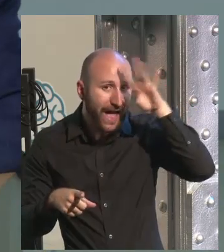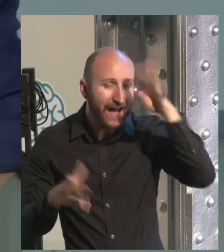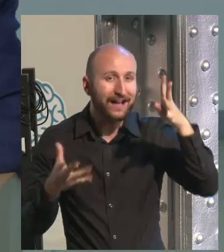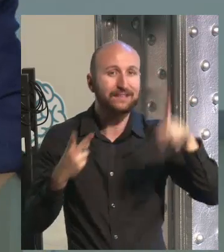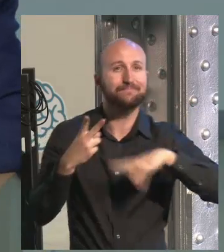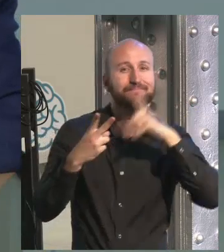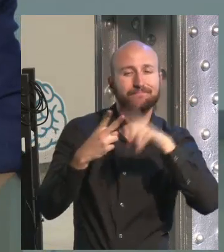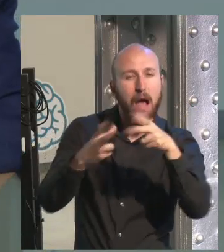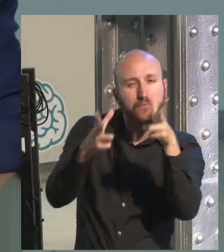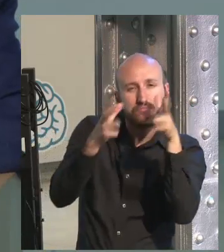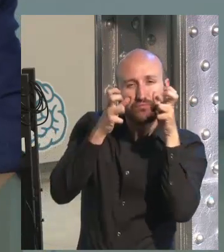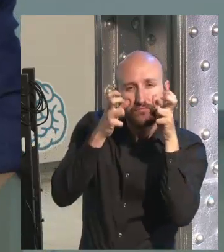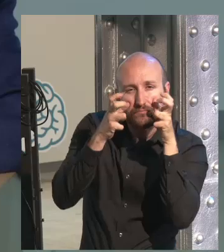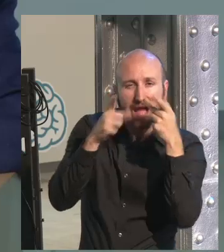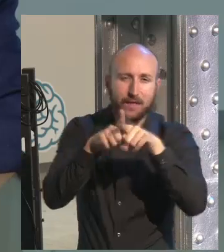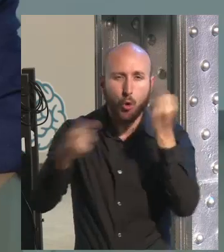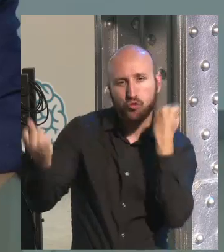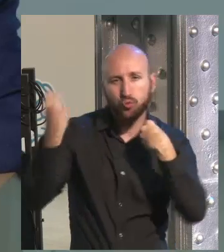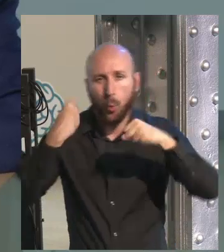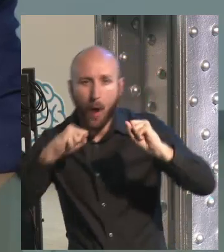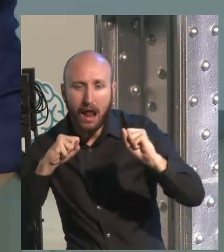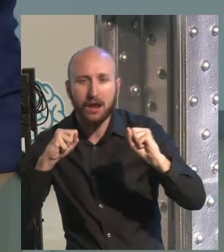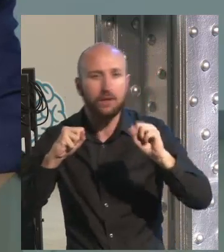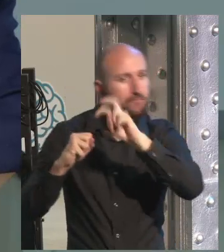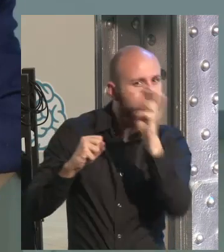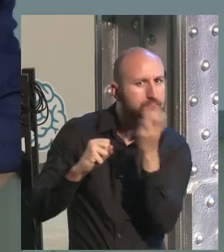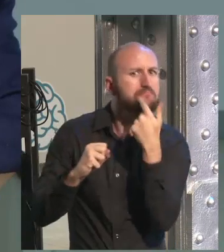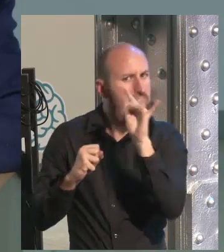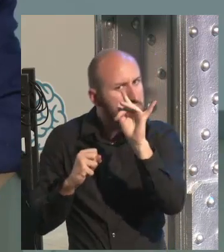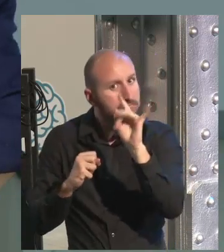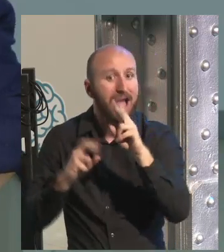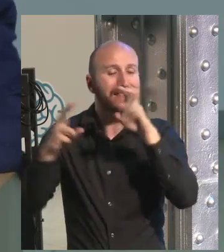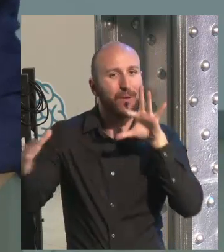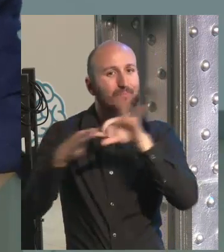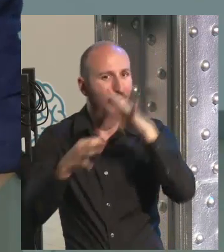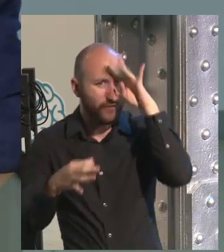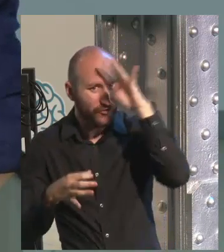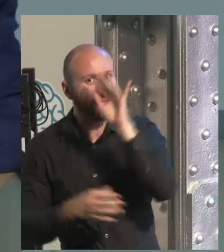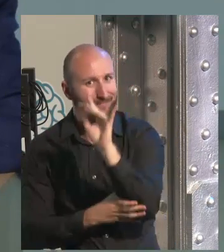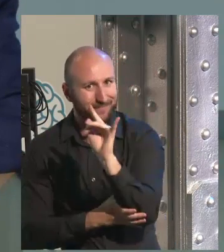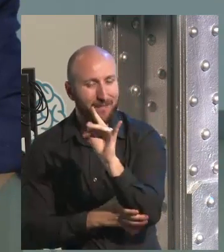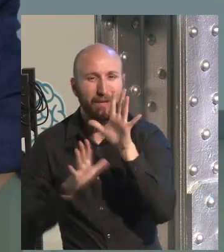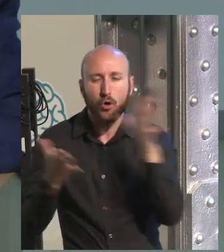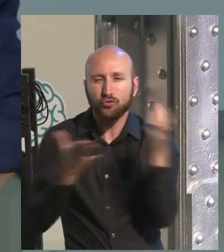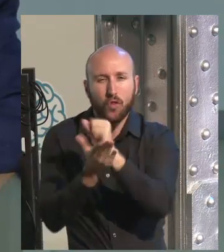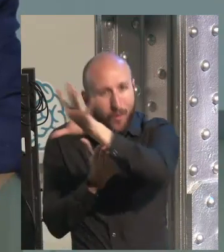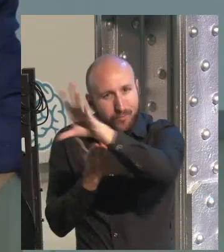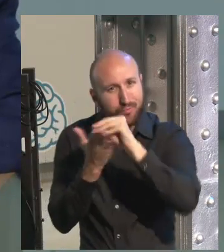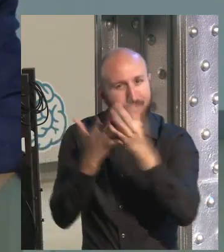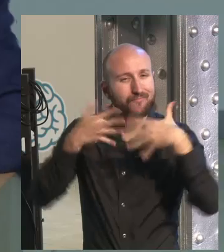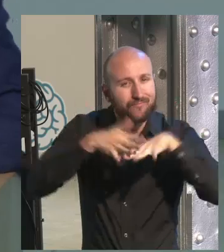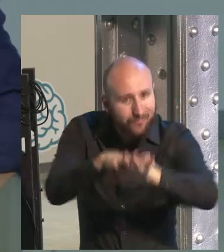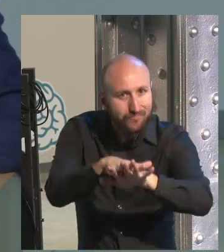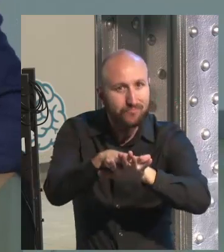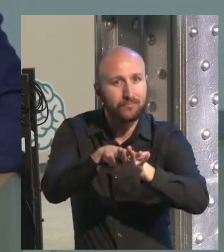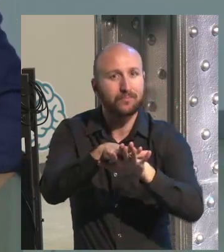recently as theoretical appreciations and philosophical appreciation